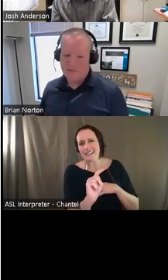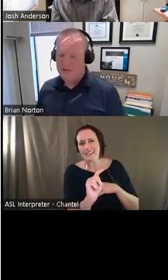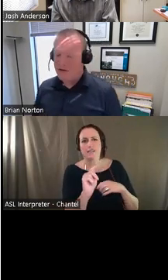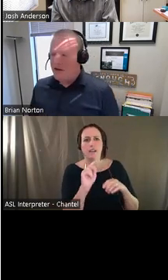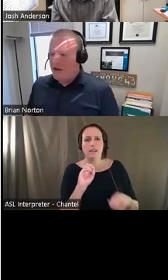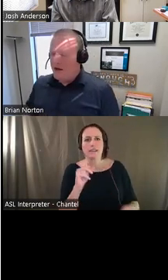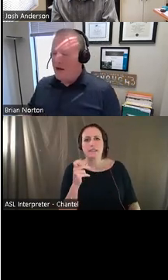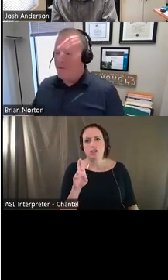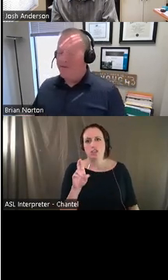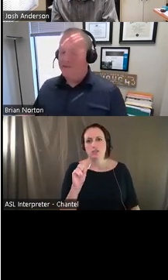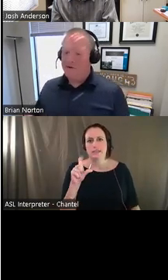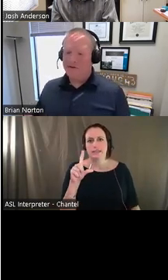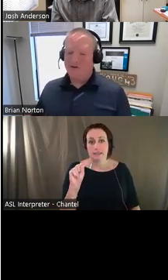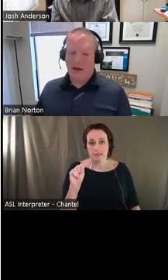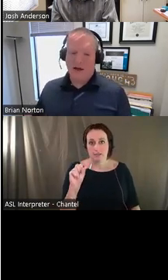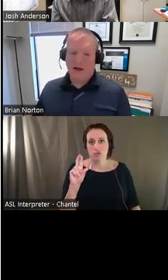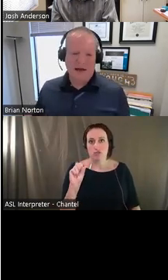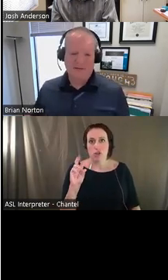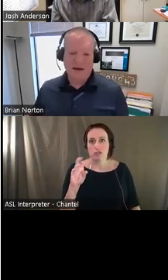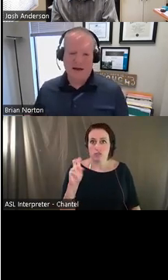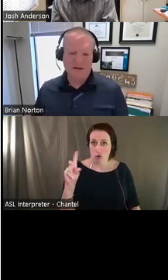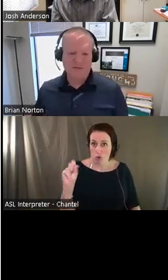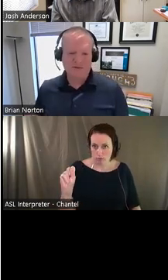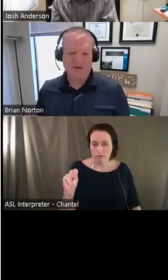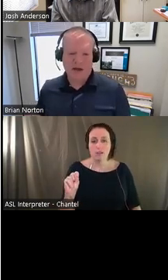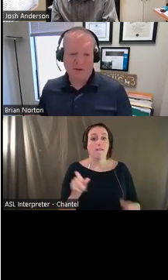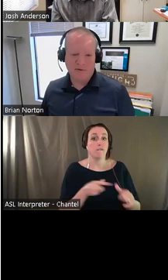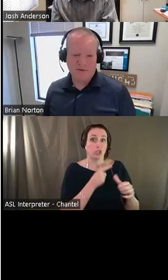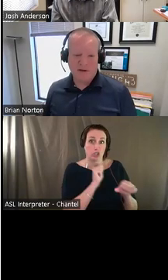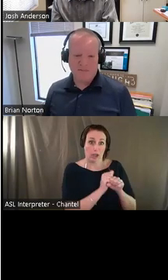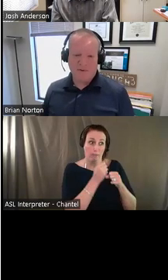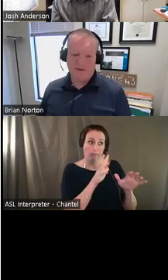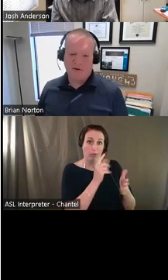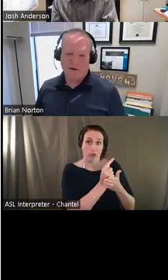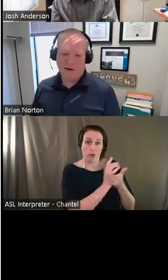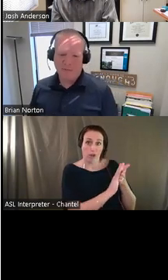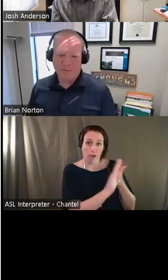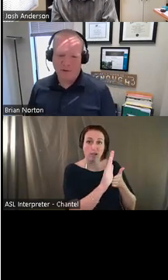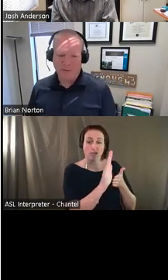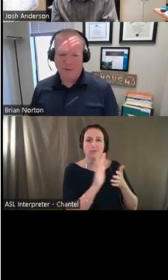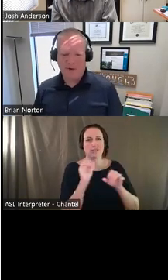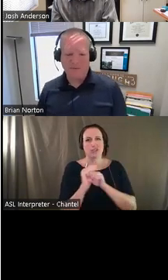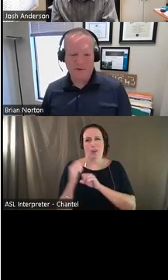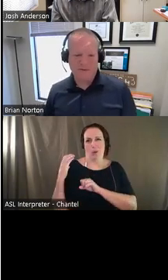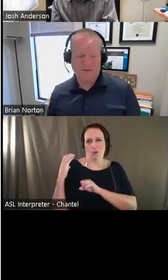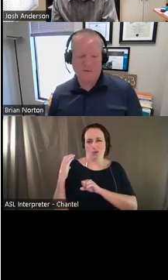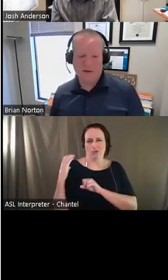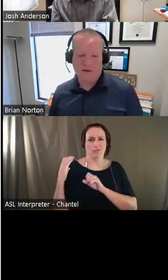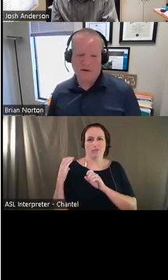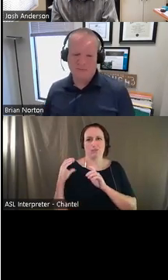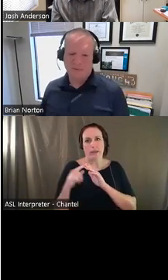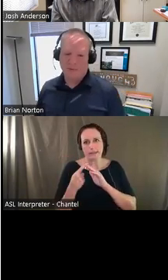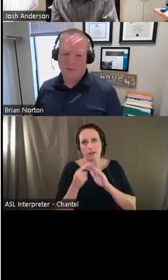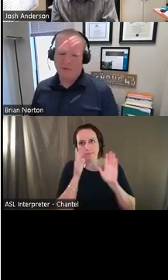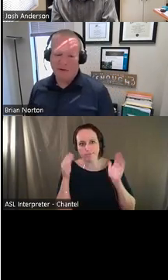Crossroads. My first job out of college was a job coach. So I started in our employment programs. We, we have a pretty